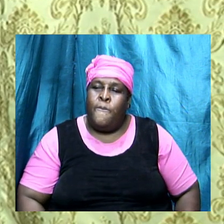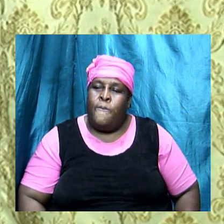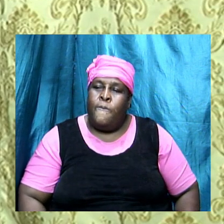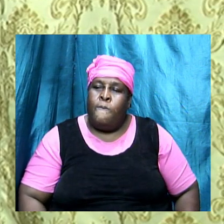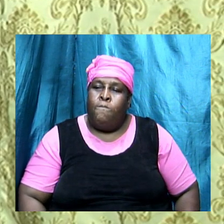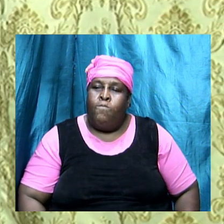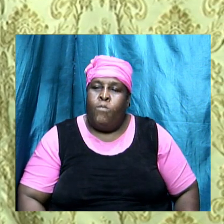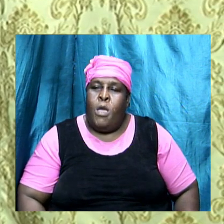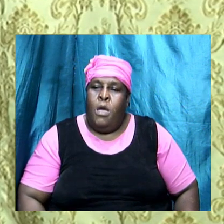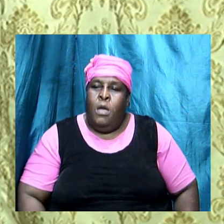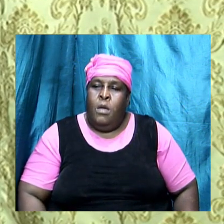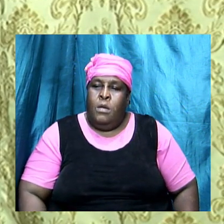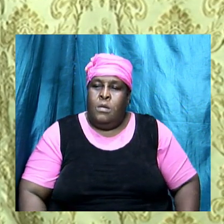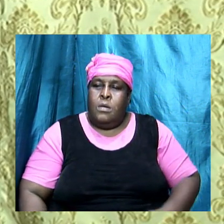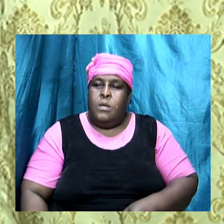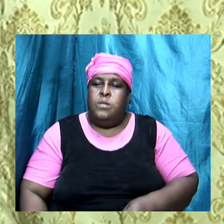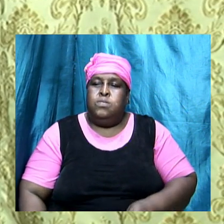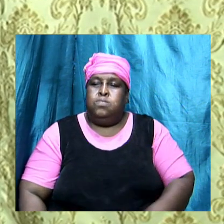what it must do